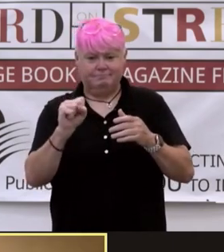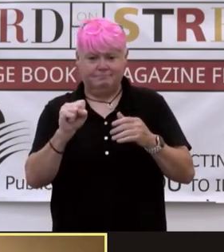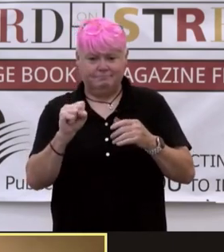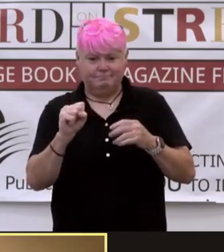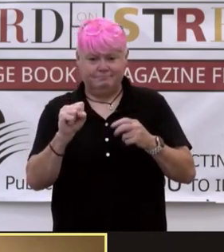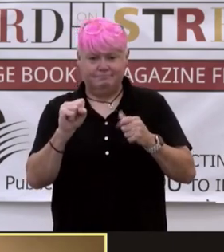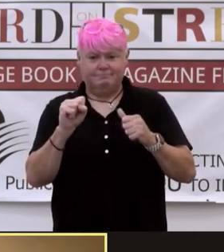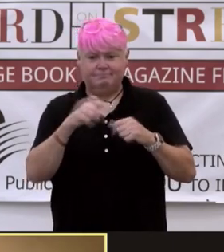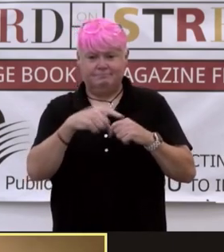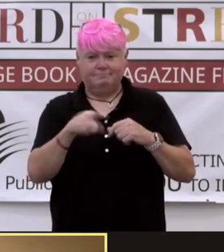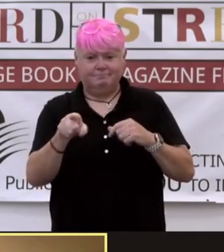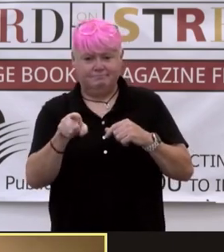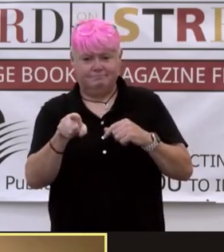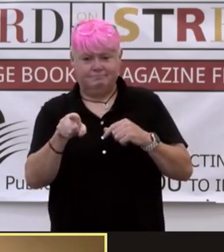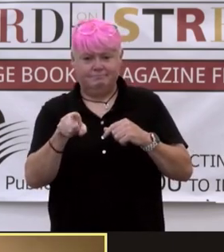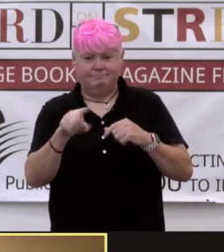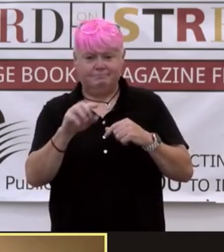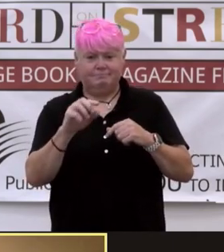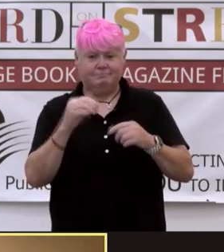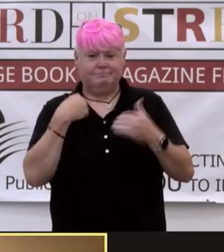Those feature Jin as well.